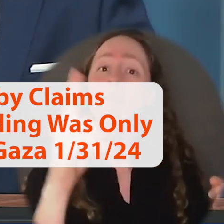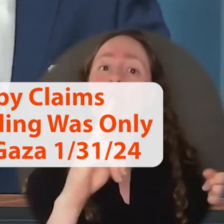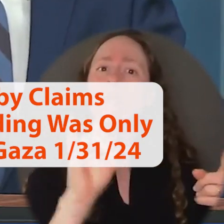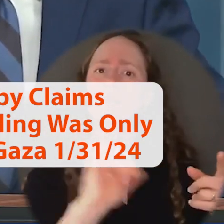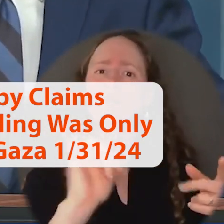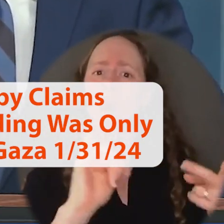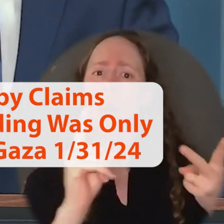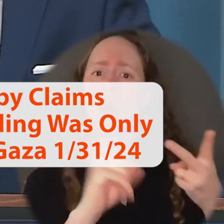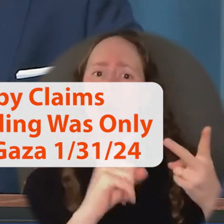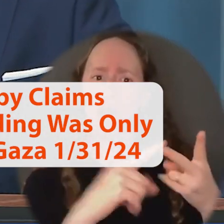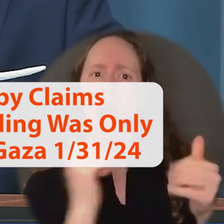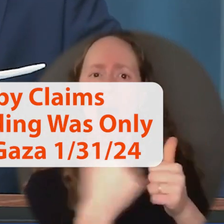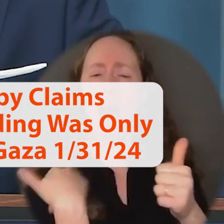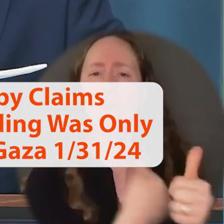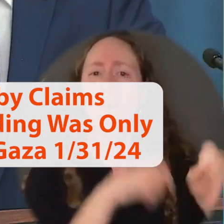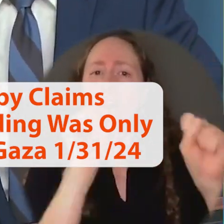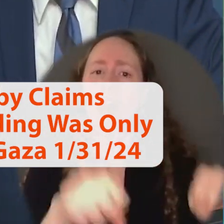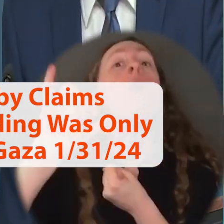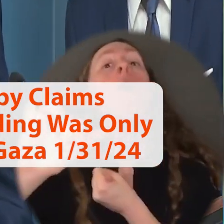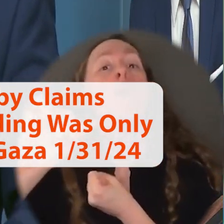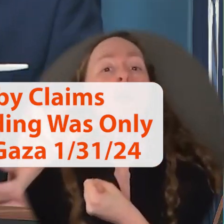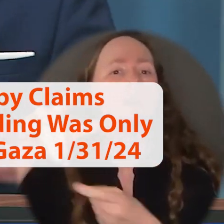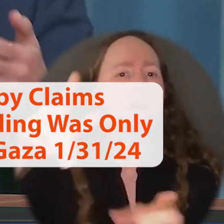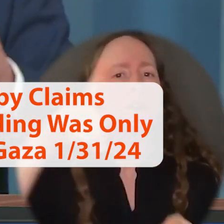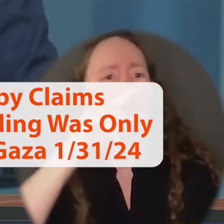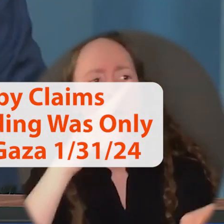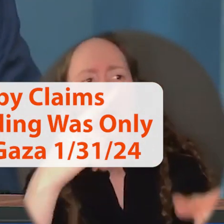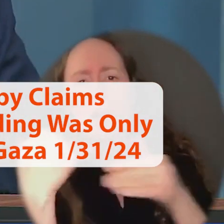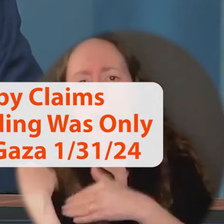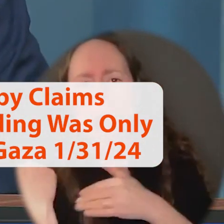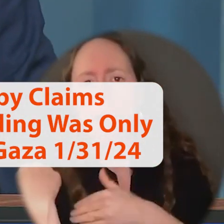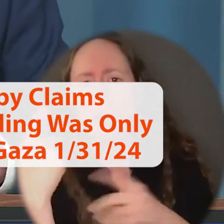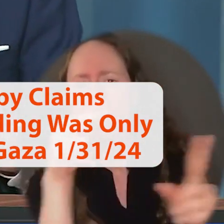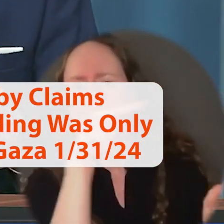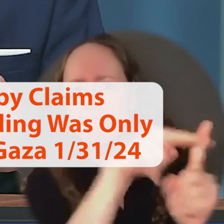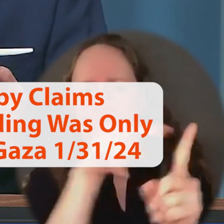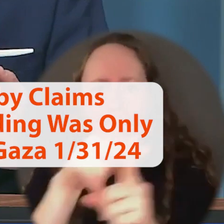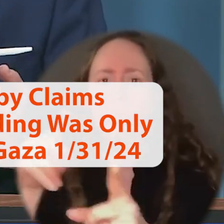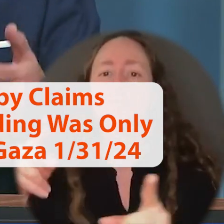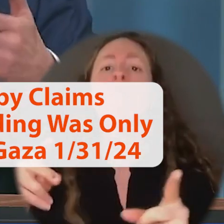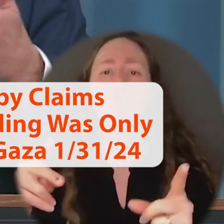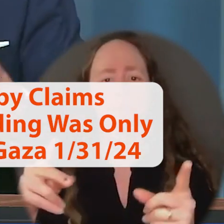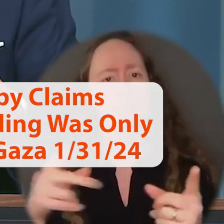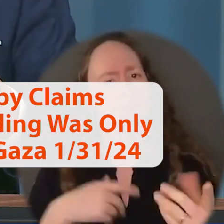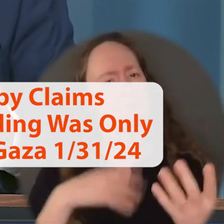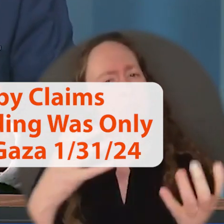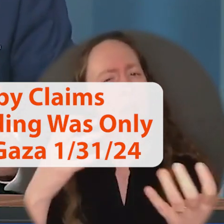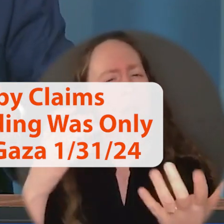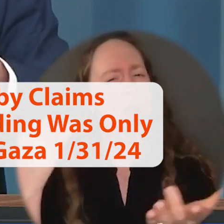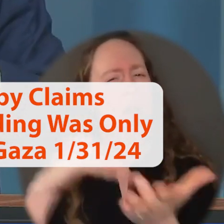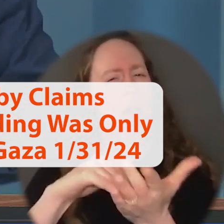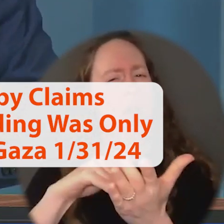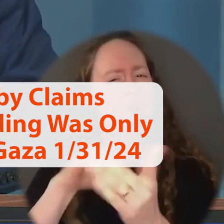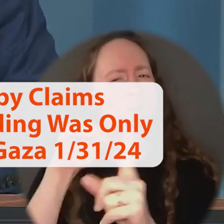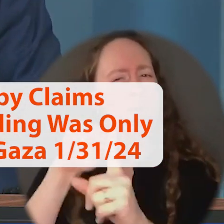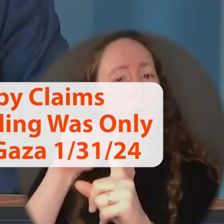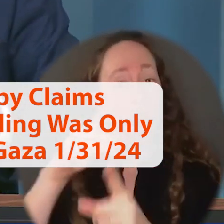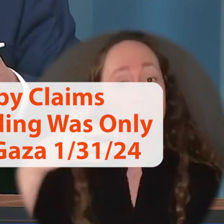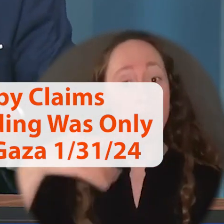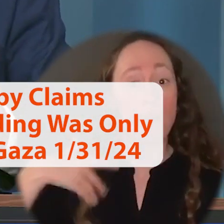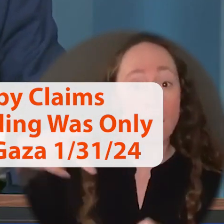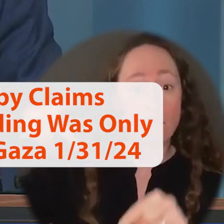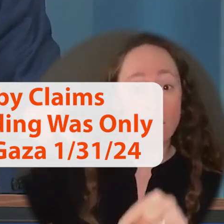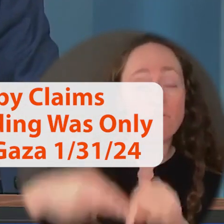So absolutely. We're concerned about that. No question about it. I would remind that that it is a suspension. It is not a termination.